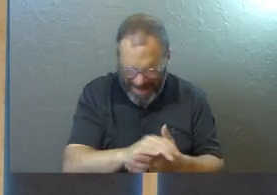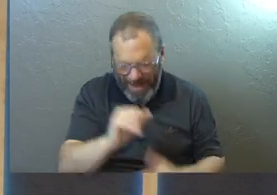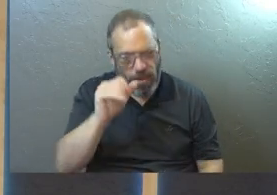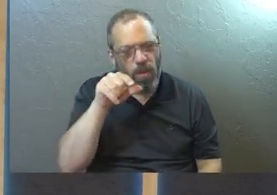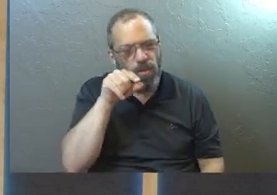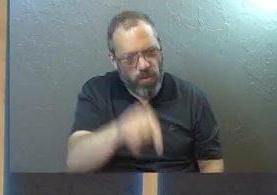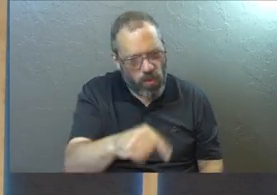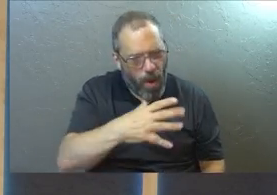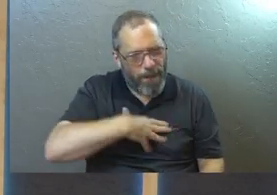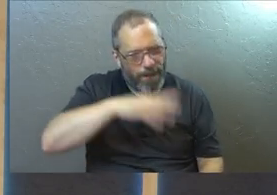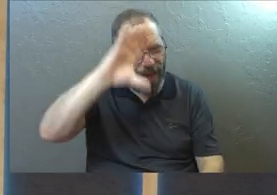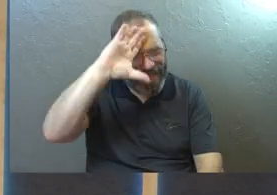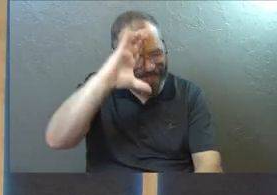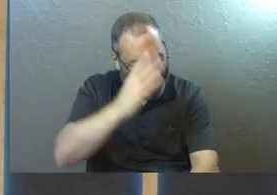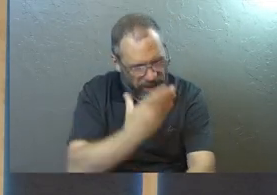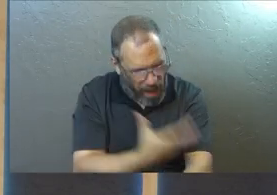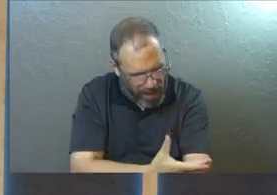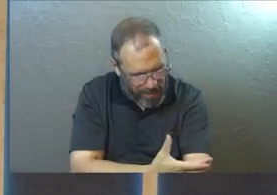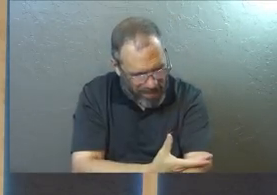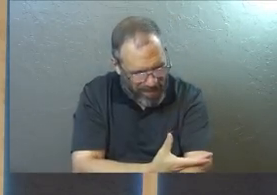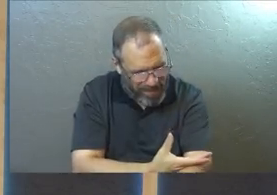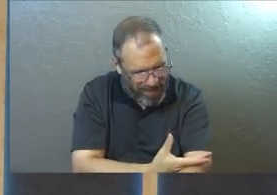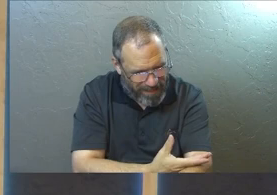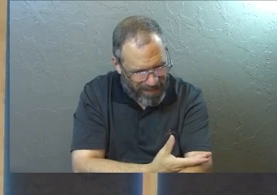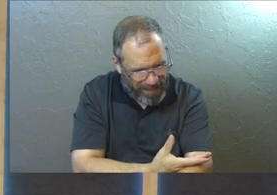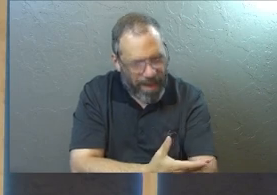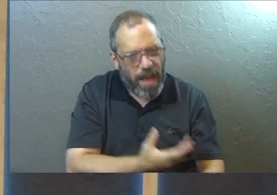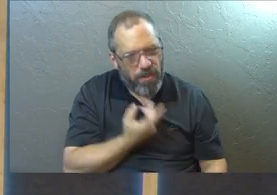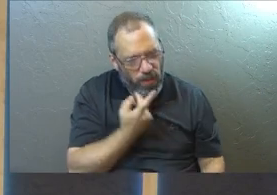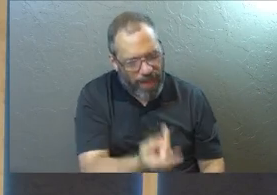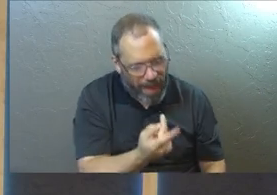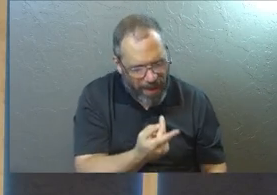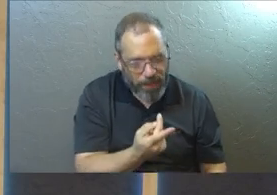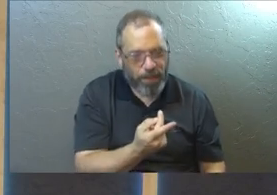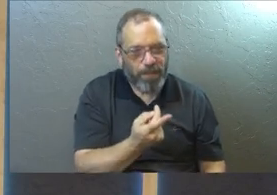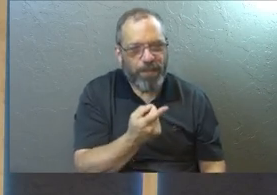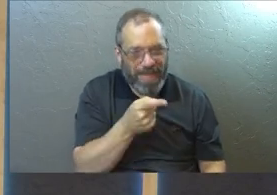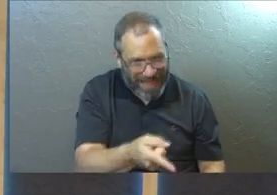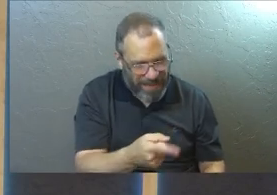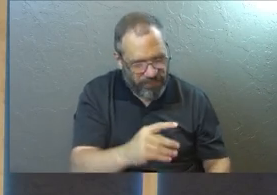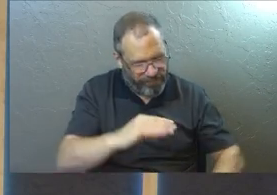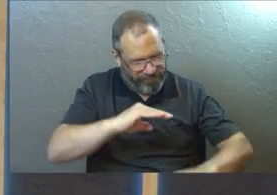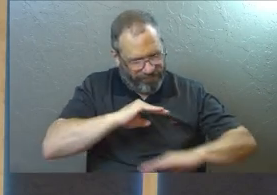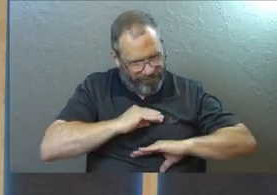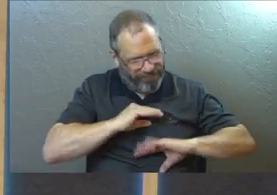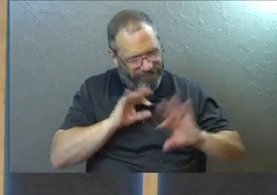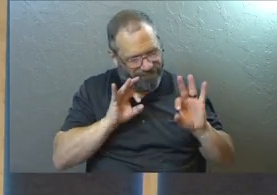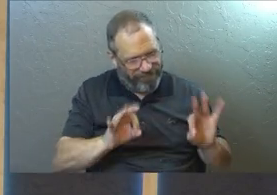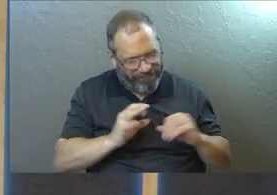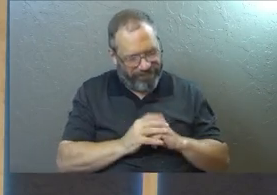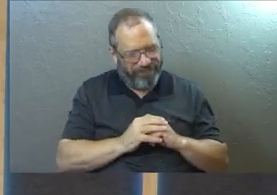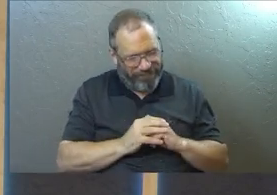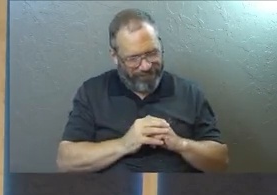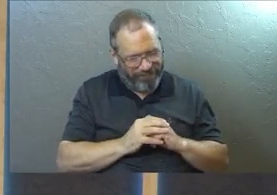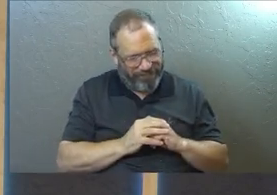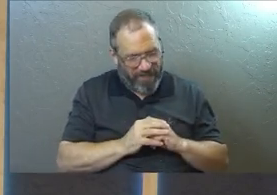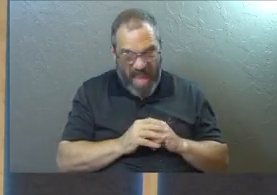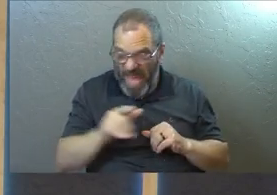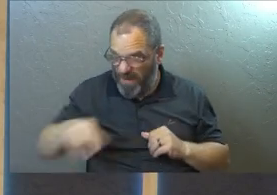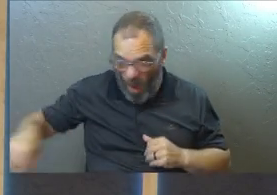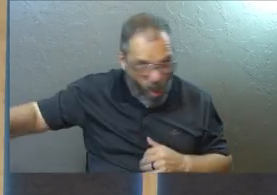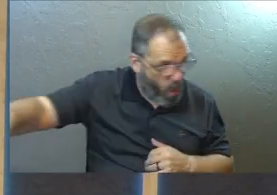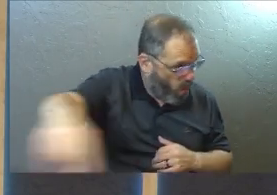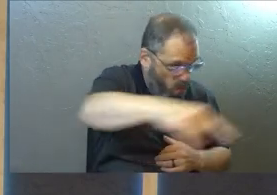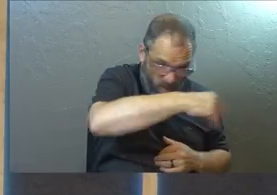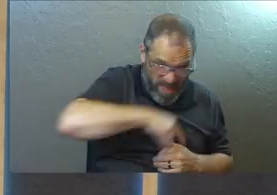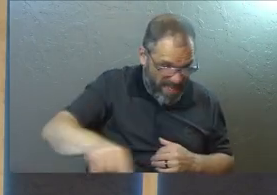And God say, you're my son. And we have this. And by the way, this is enough. If you had none of the